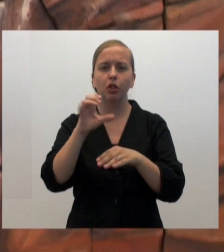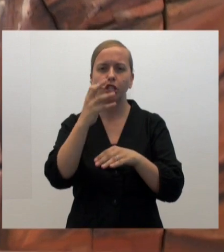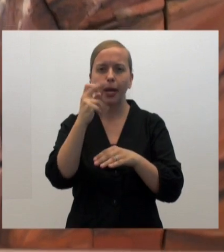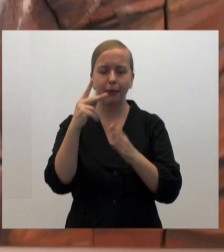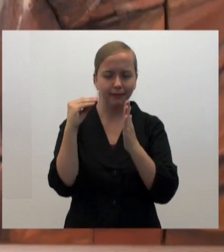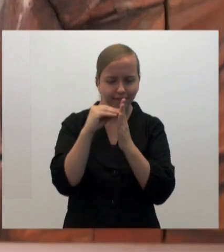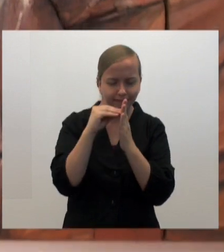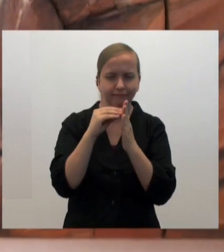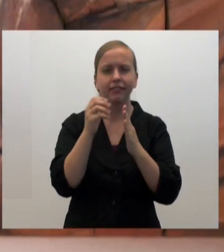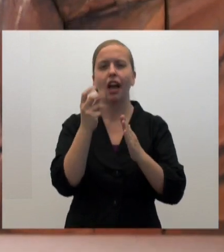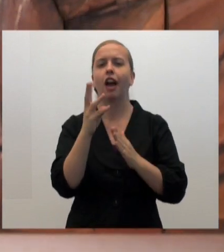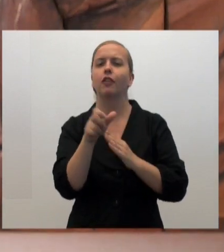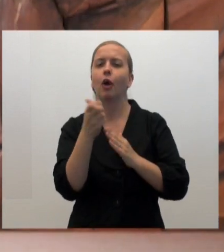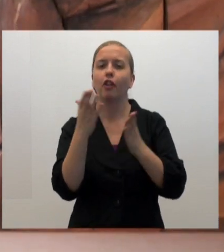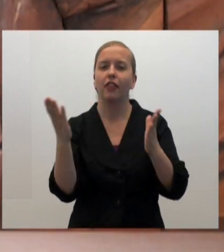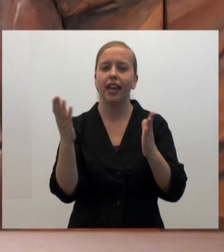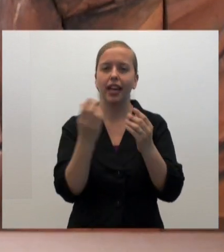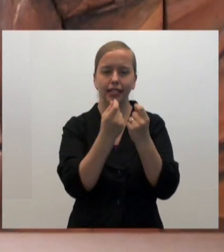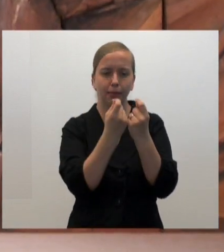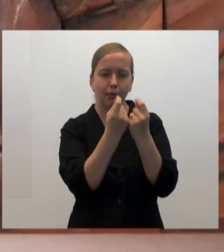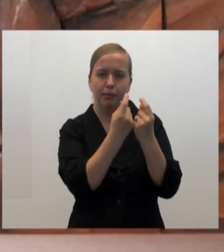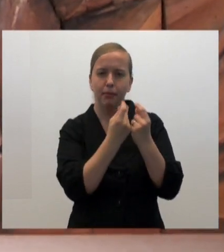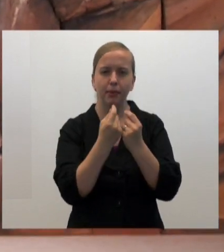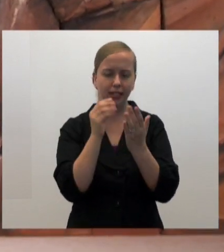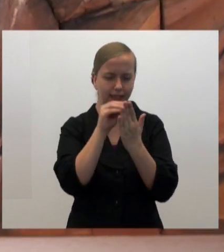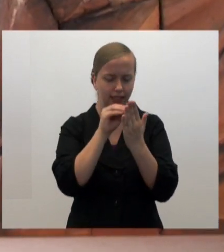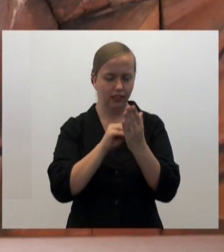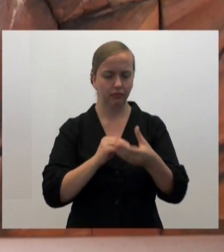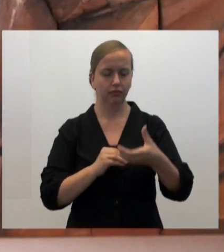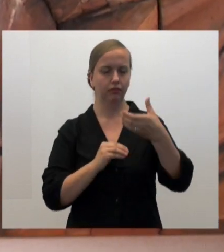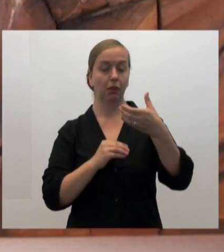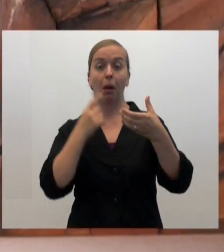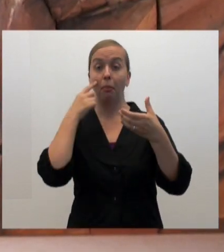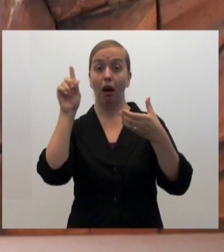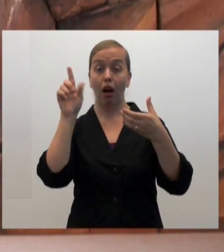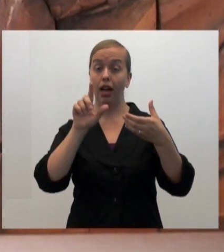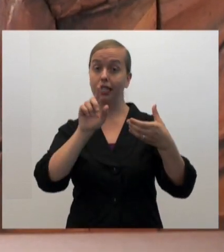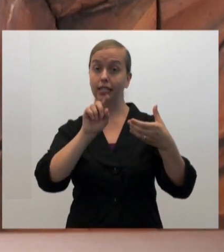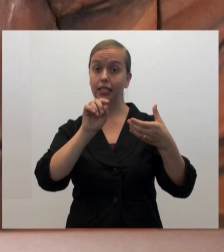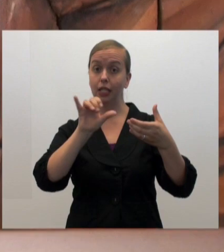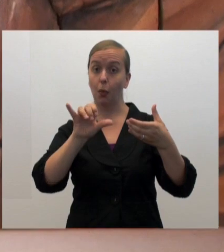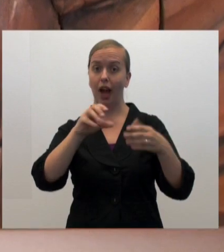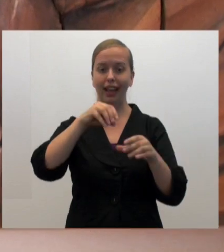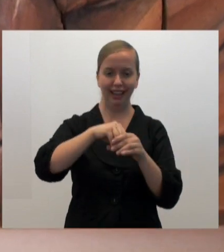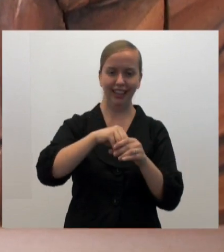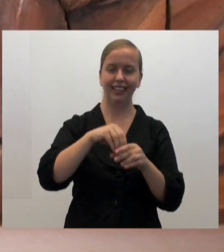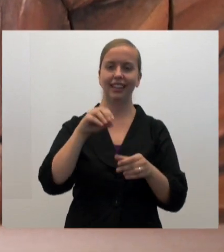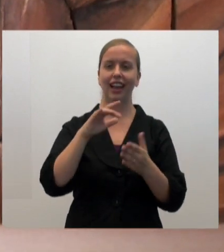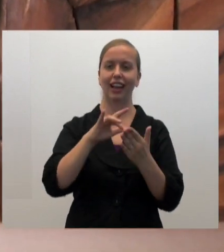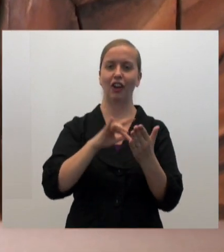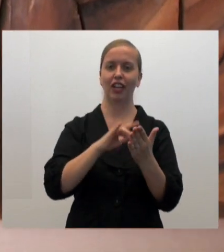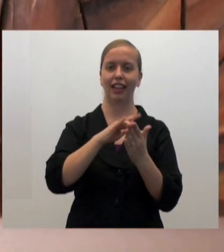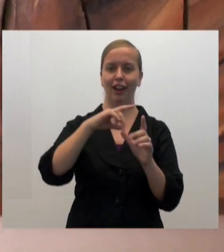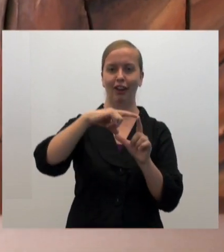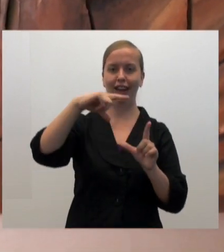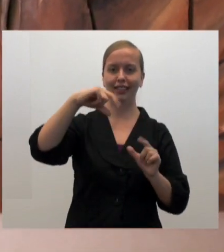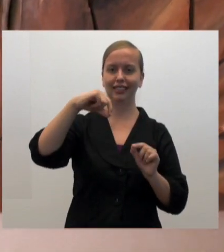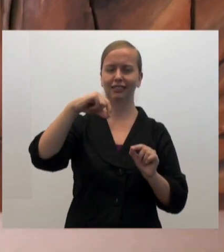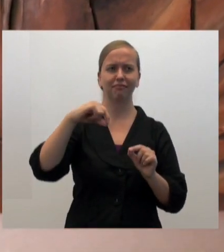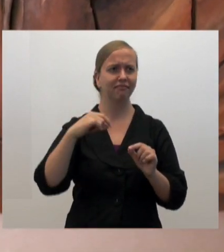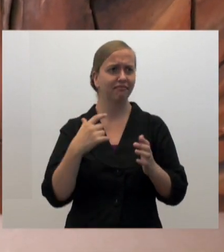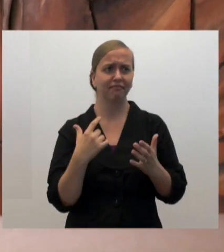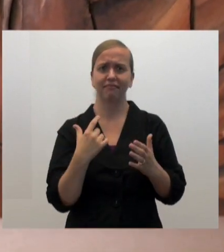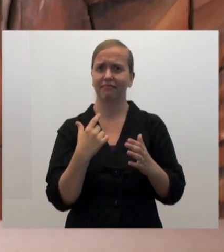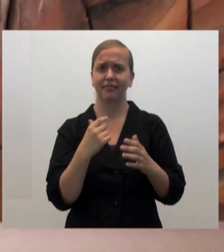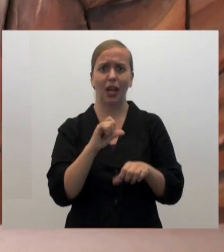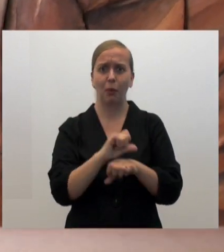and put this computer chip on it along with a few other things, couple of display chips, and lo and behold, we had a TTY and a calculator case, and